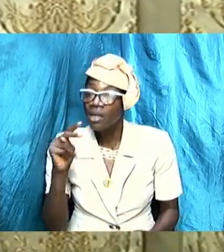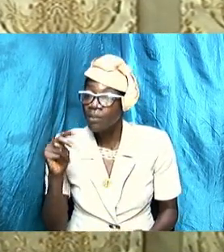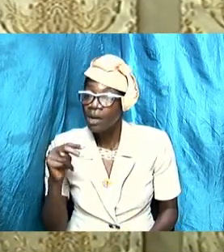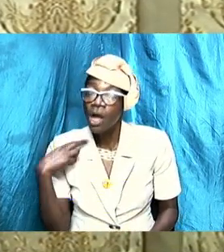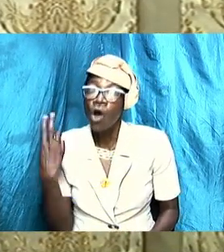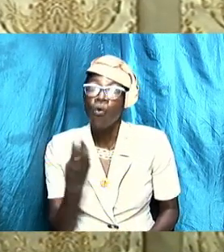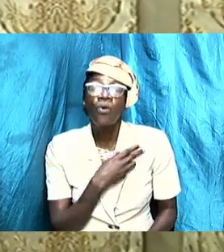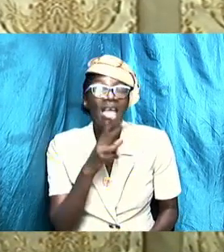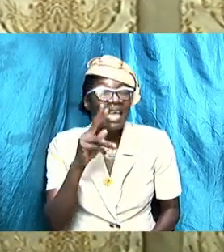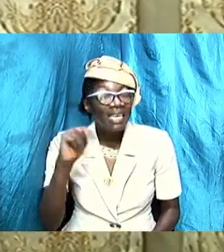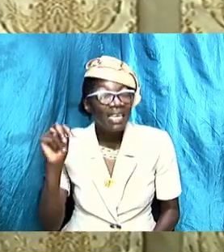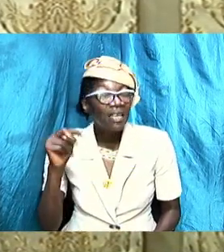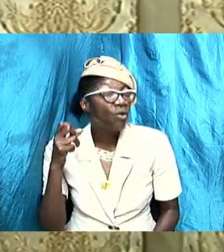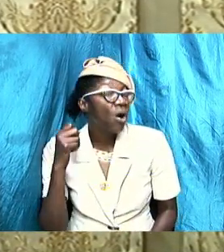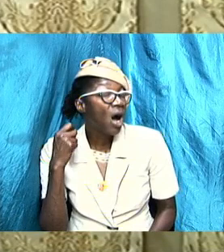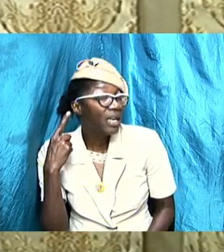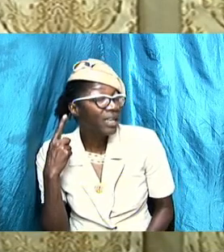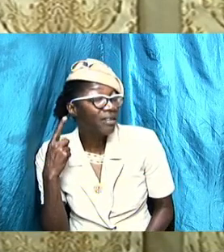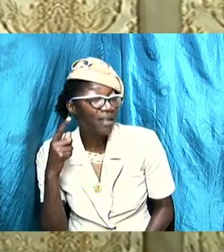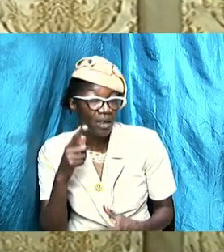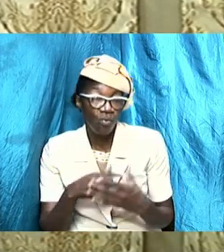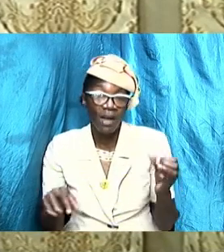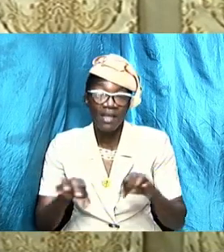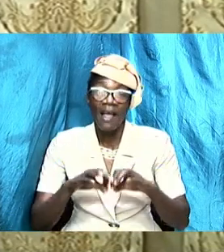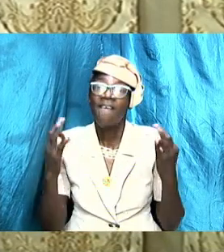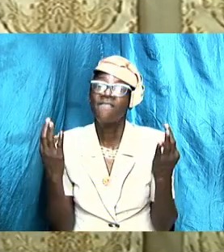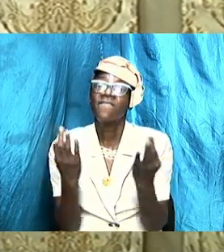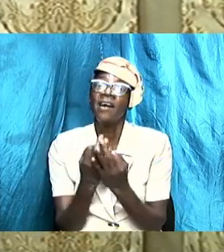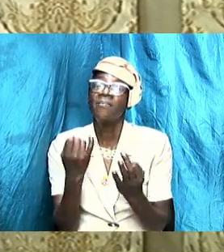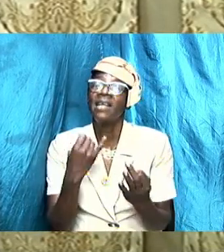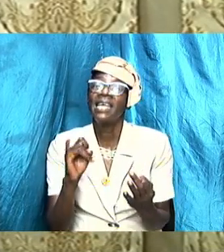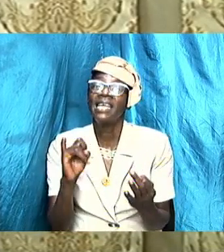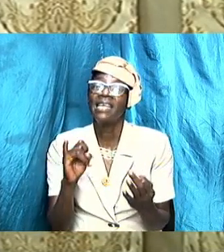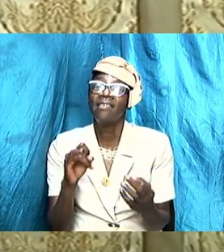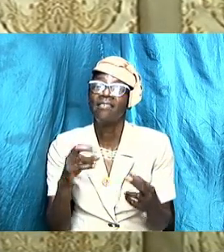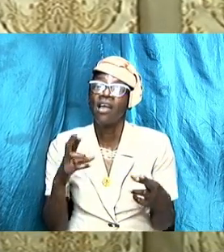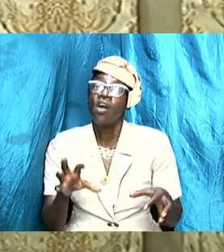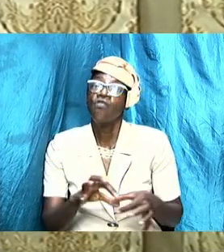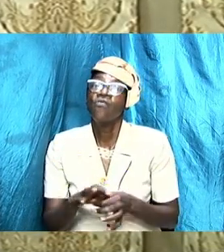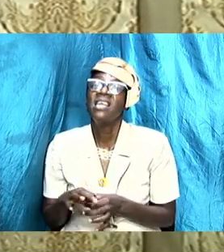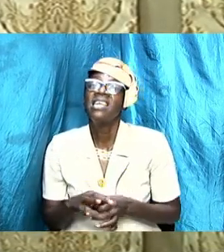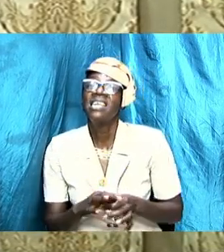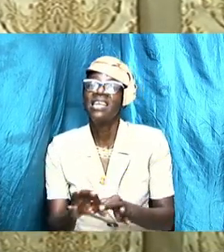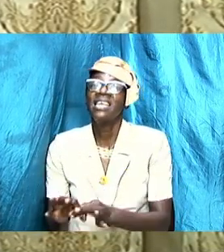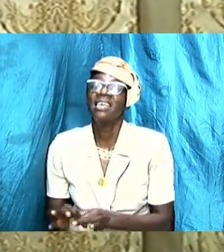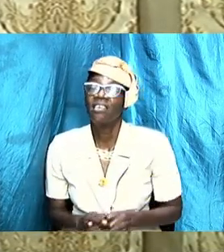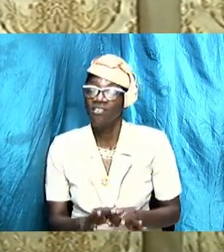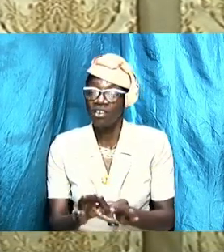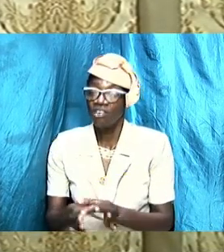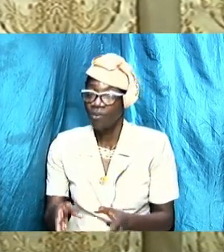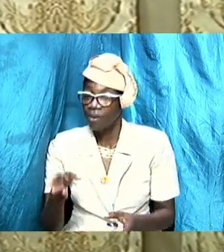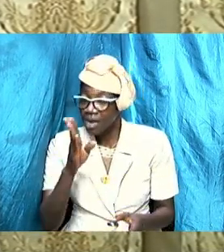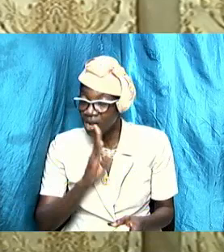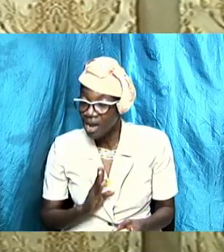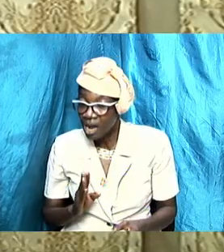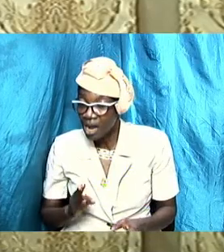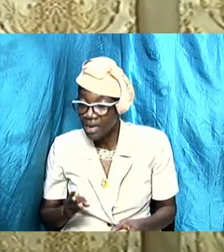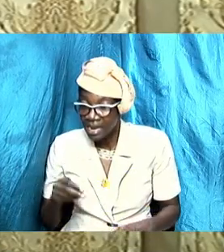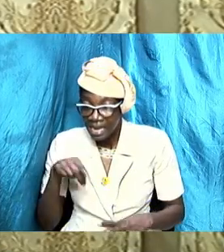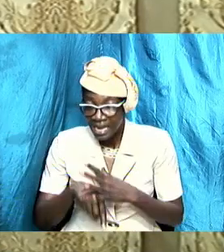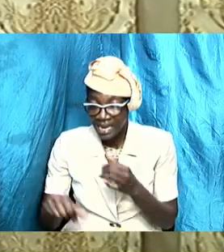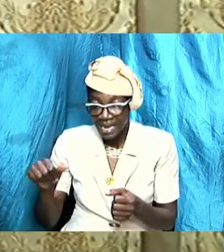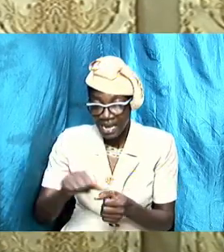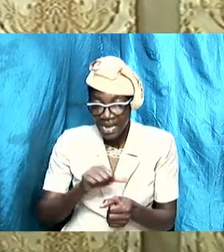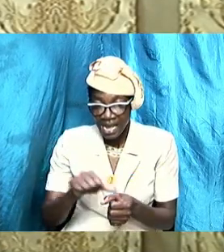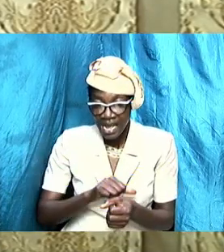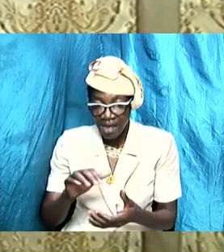what family is what relationship is God has a stake in every marriage it's not